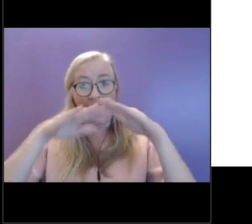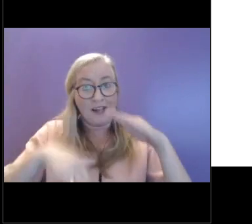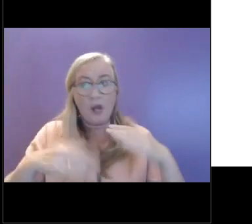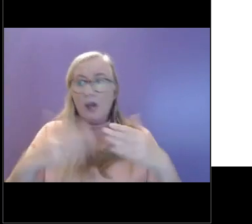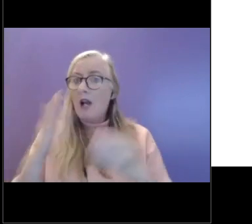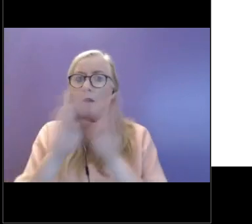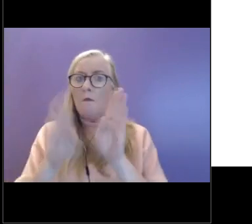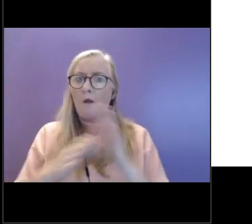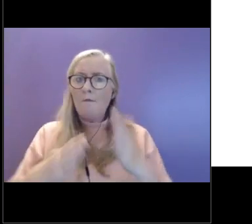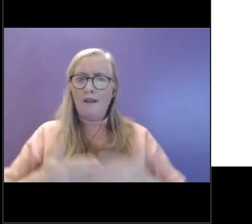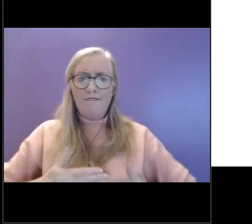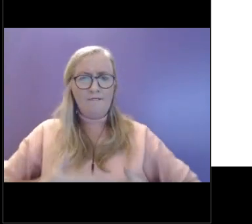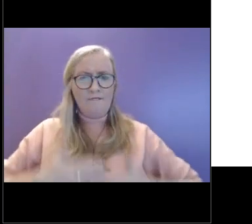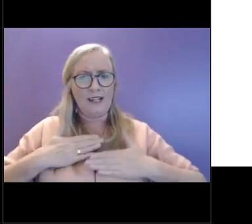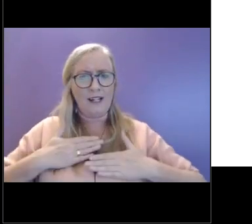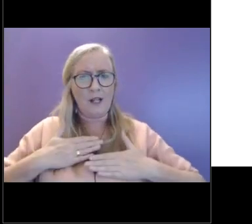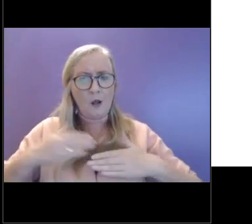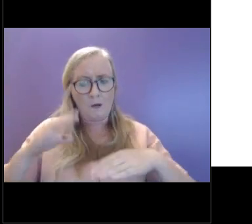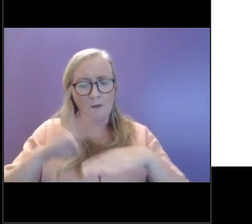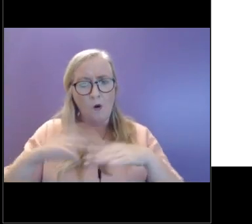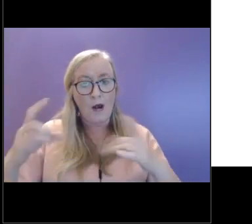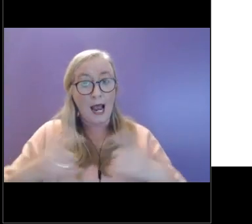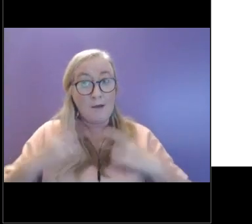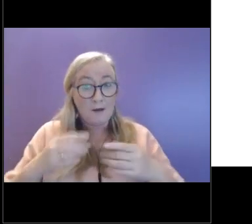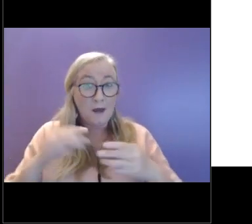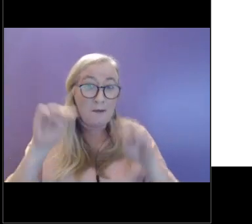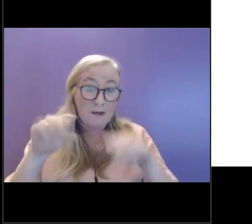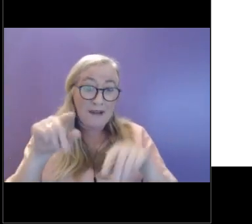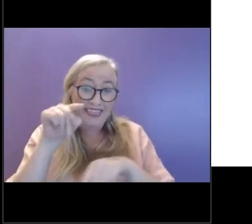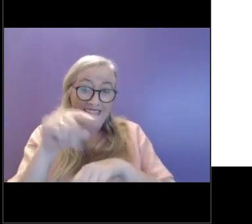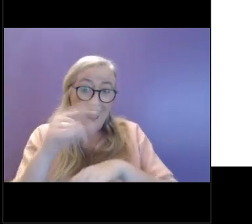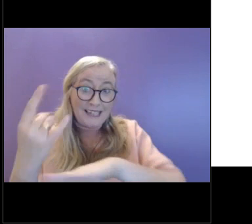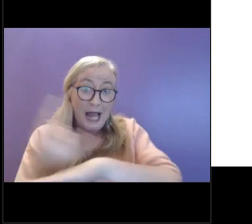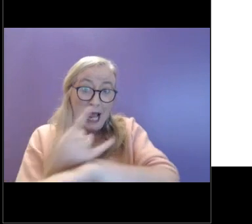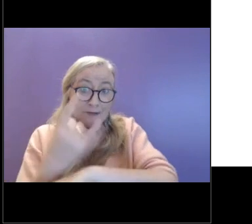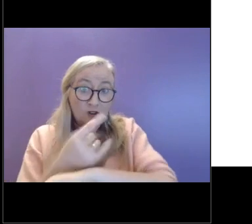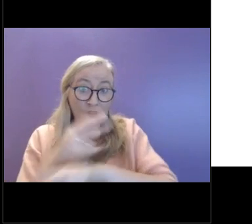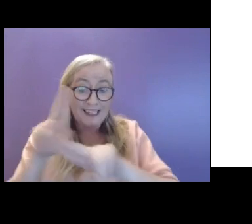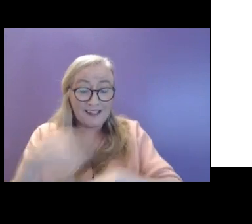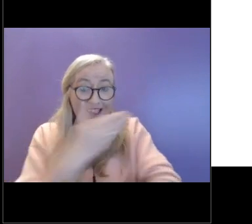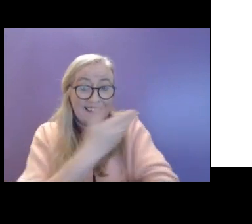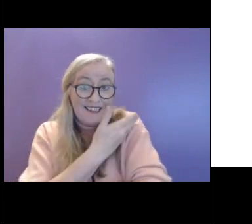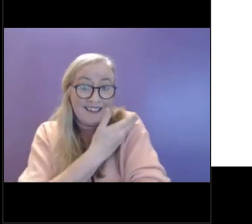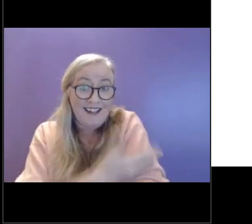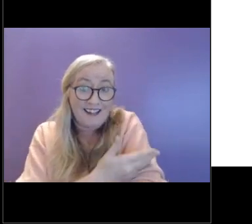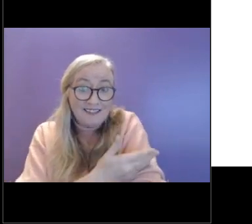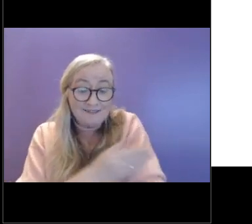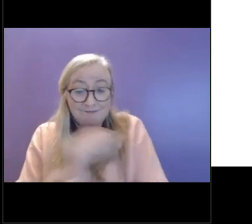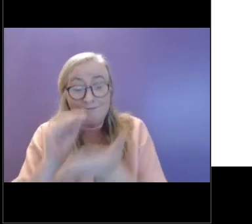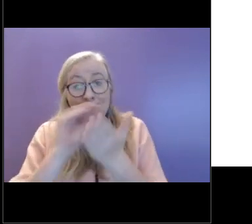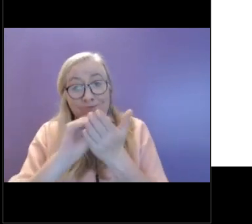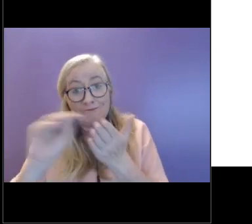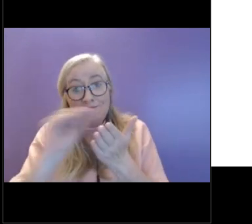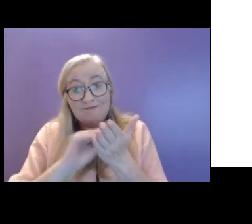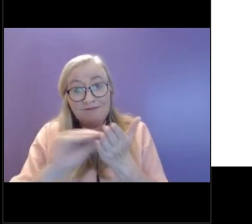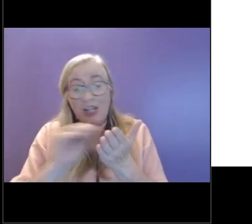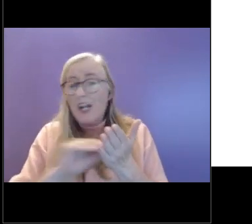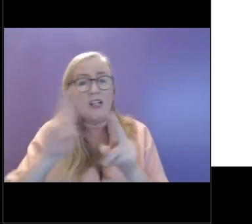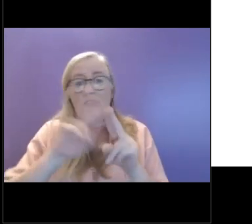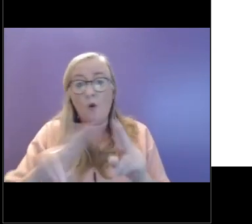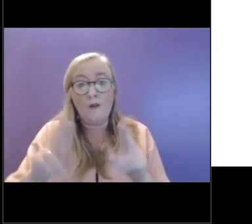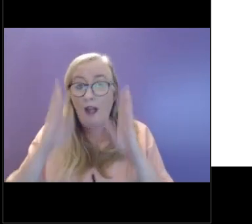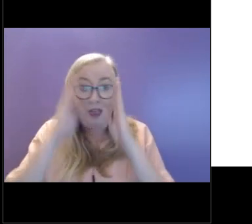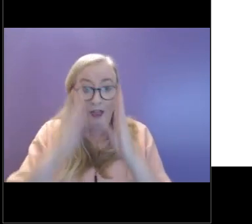And so it's just a habit that people might like to get into. And it's not to discount the things that aren't going well and